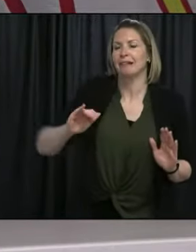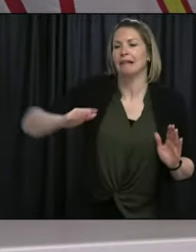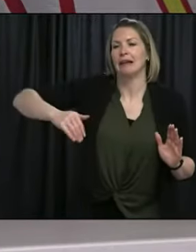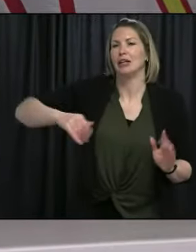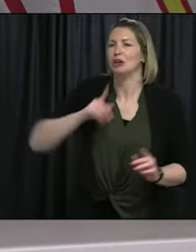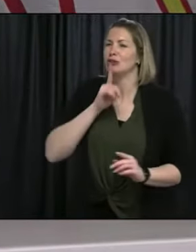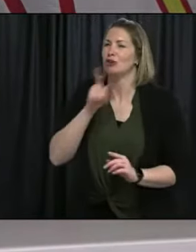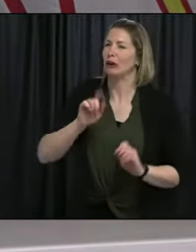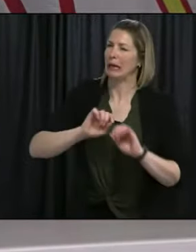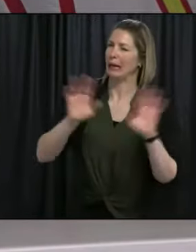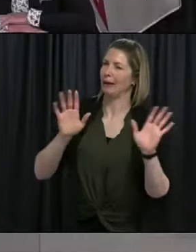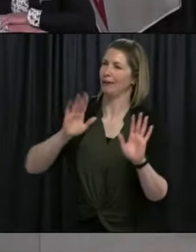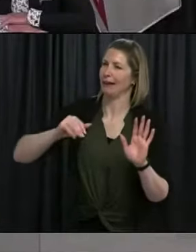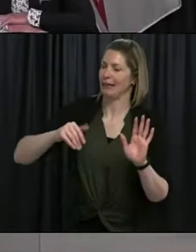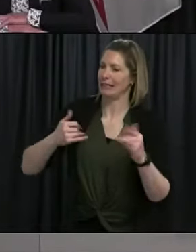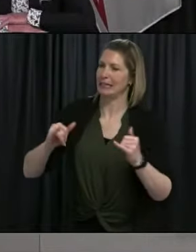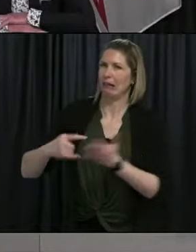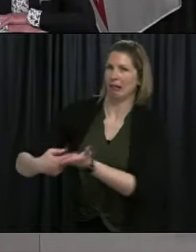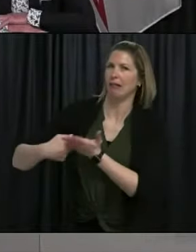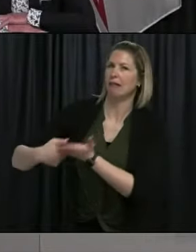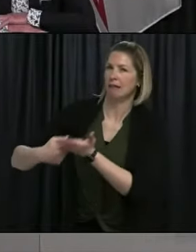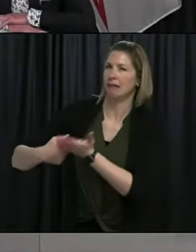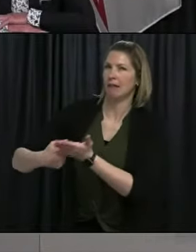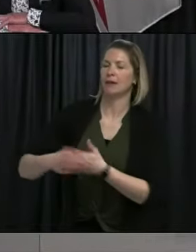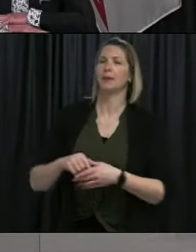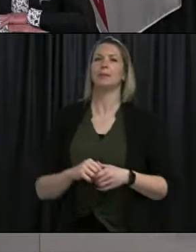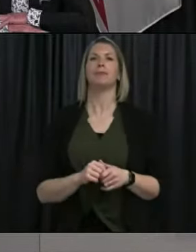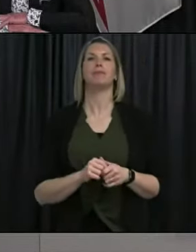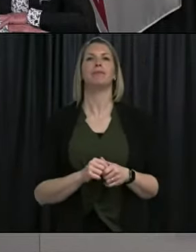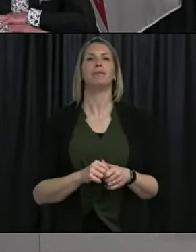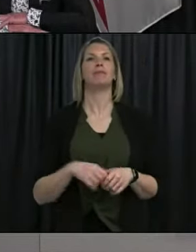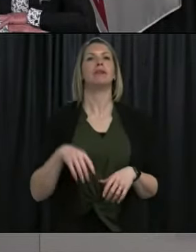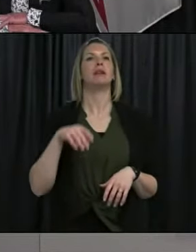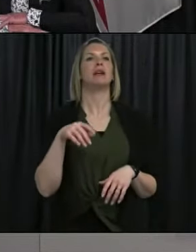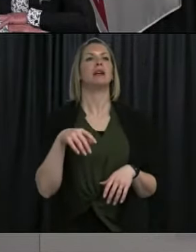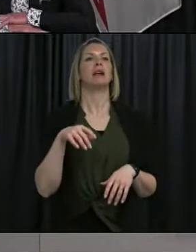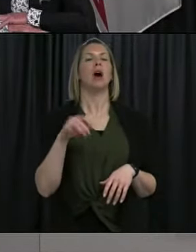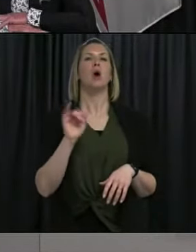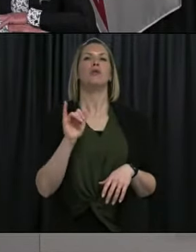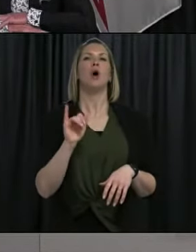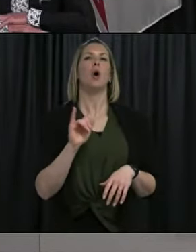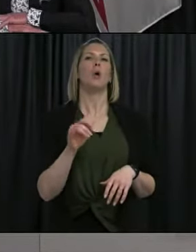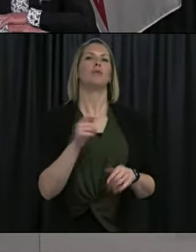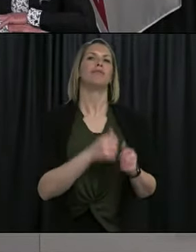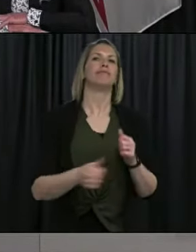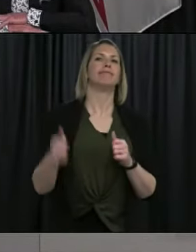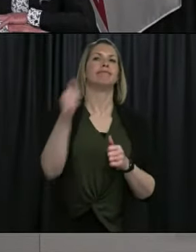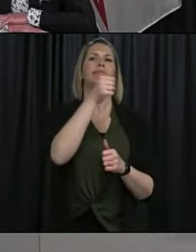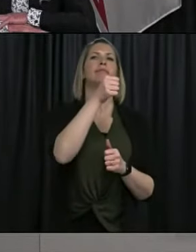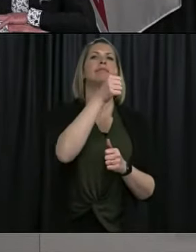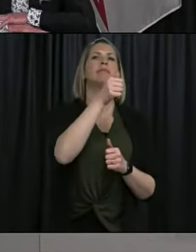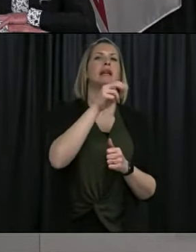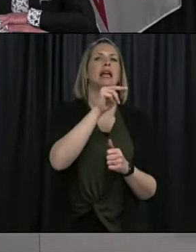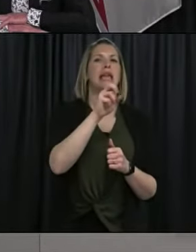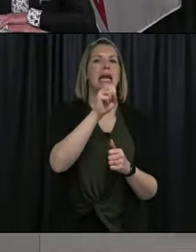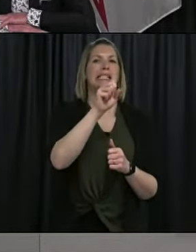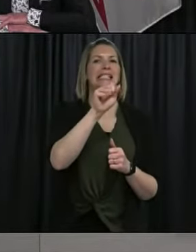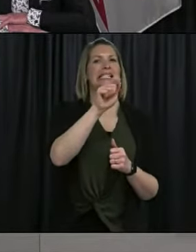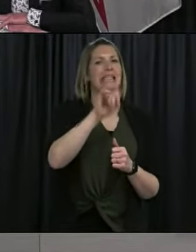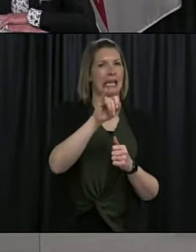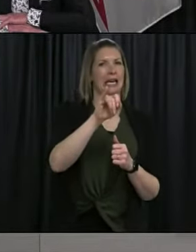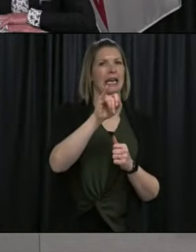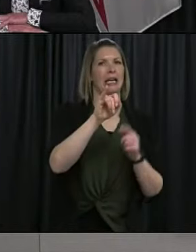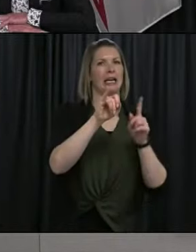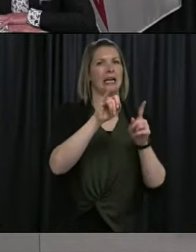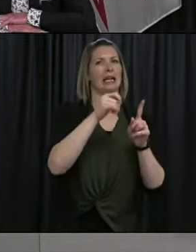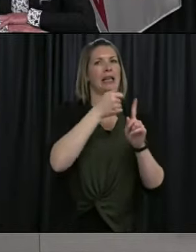Thank you. And earlier this week, NACI, in terms of AstraZeneca, there was a concerning messaging coming from them. A